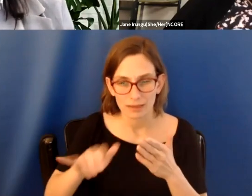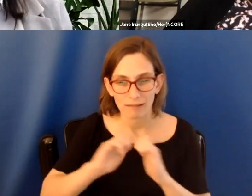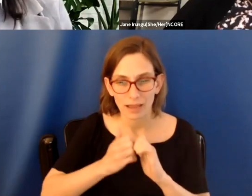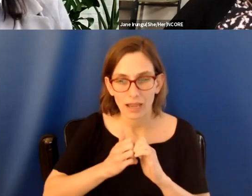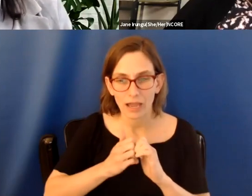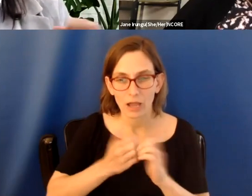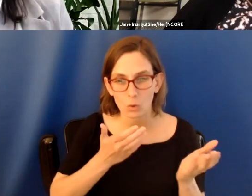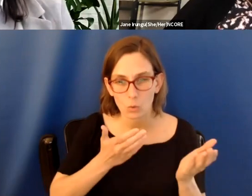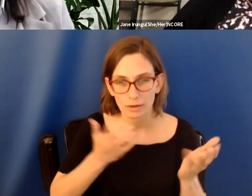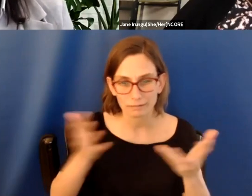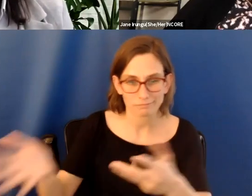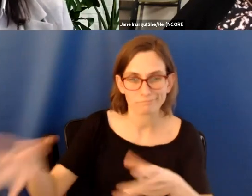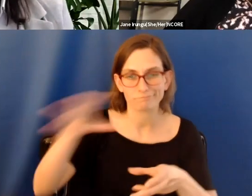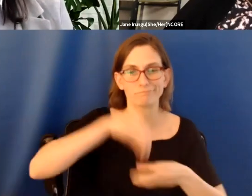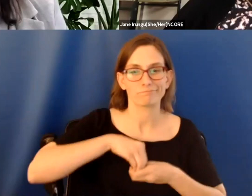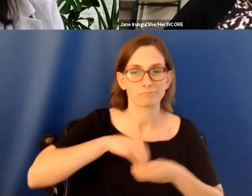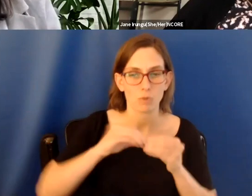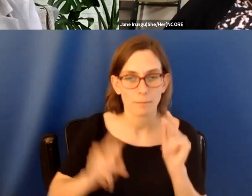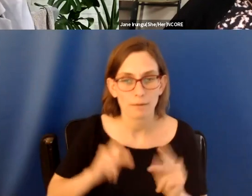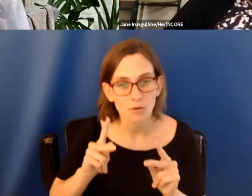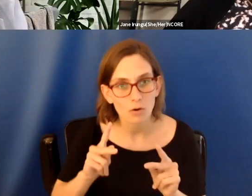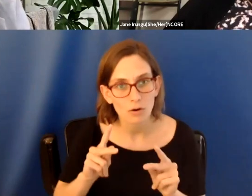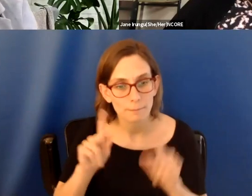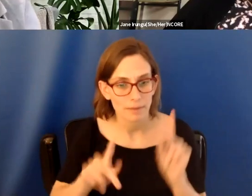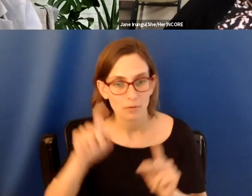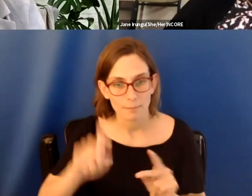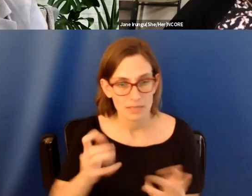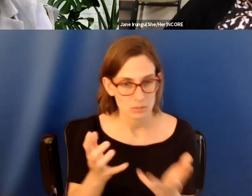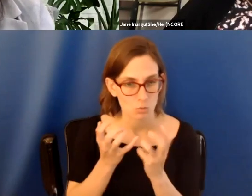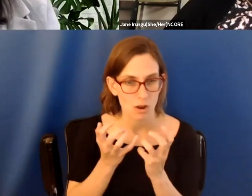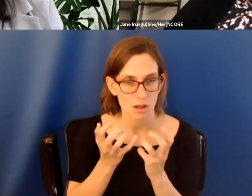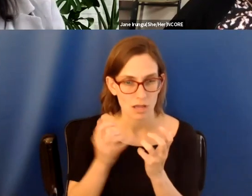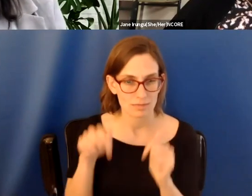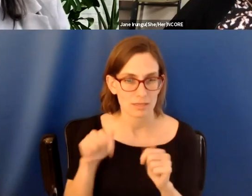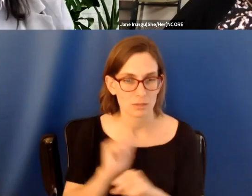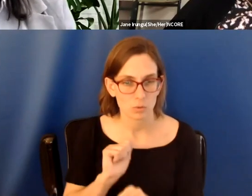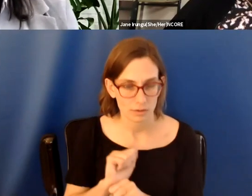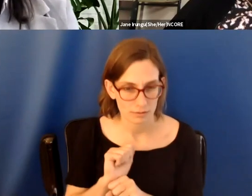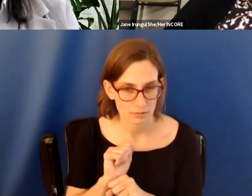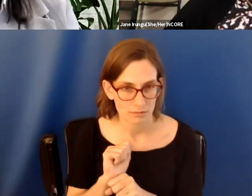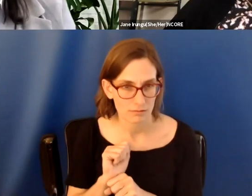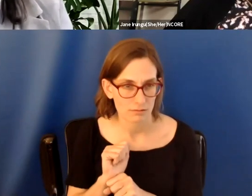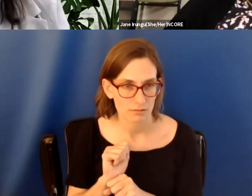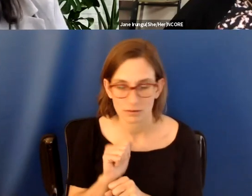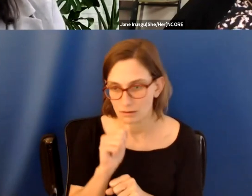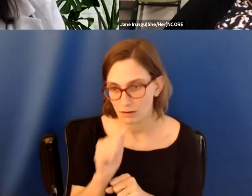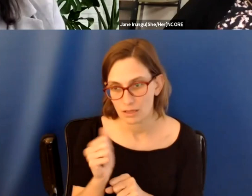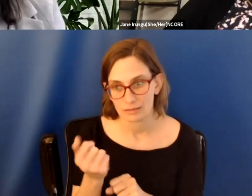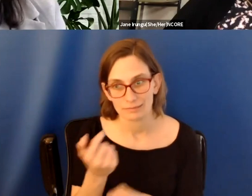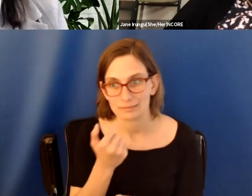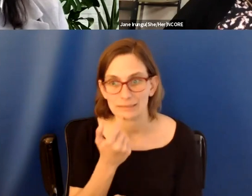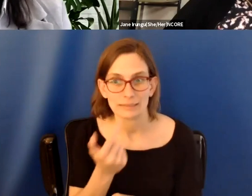because people have to want to do this. And it's not something that, um, you can have a required